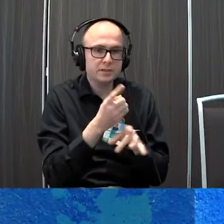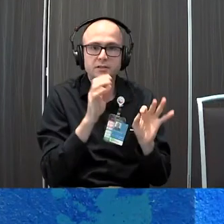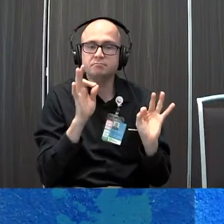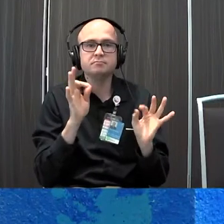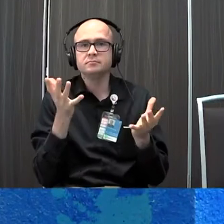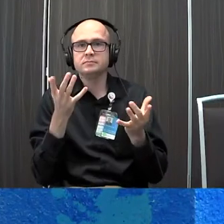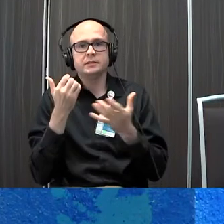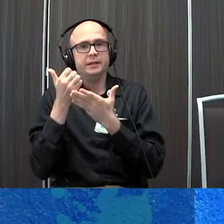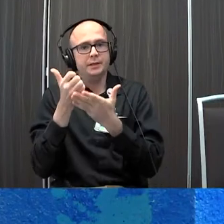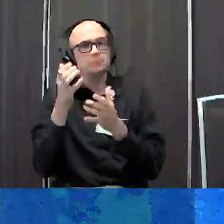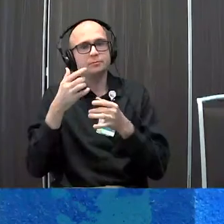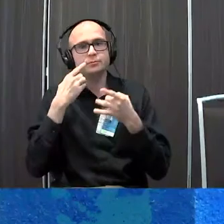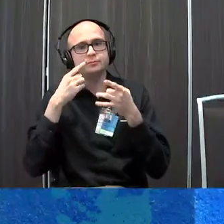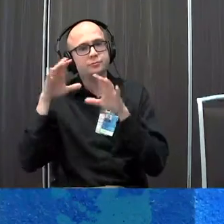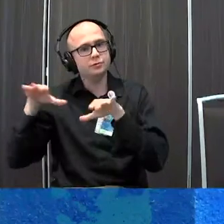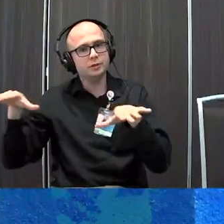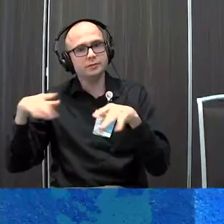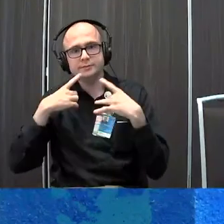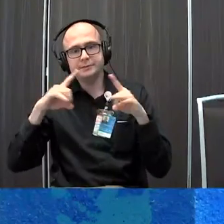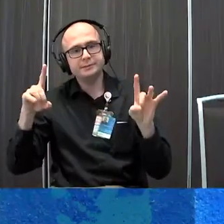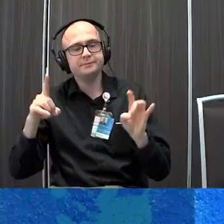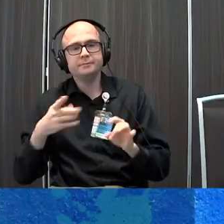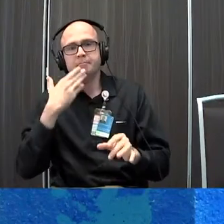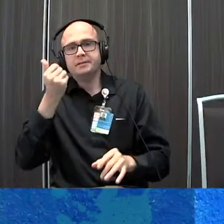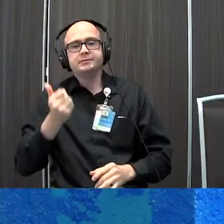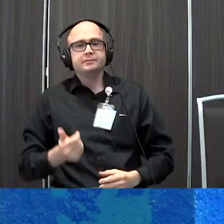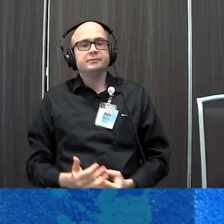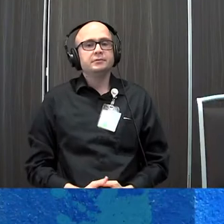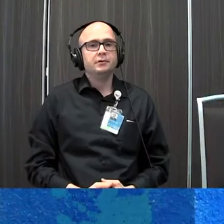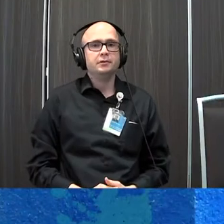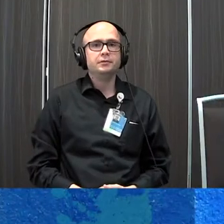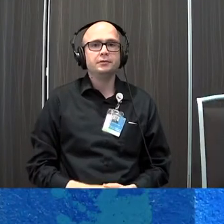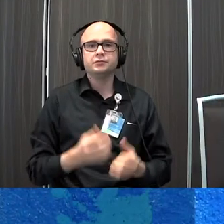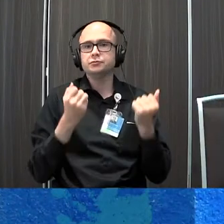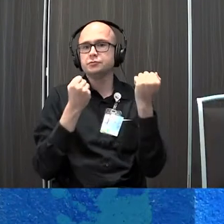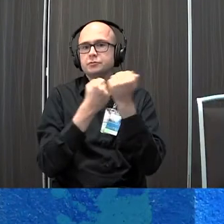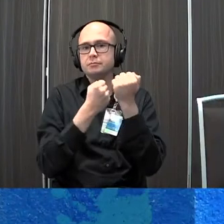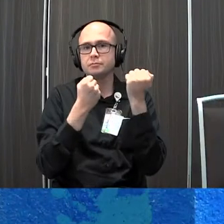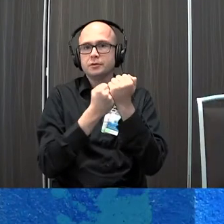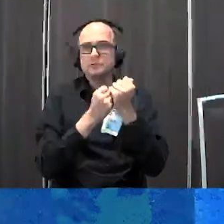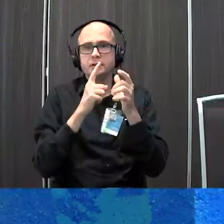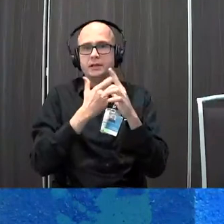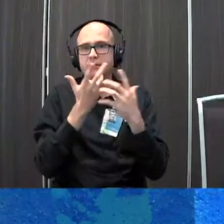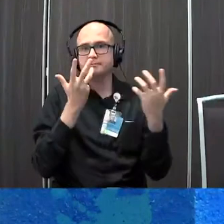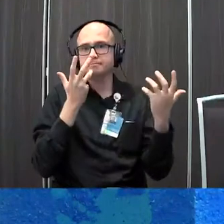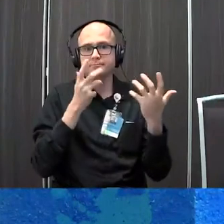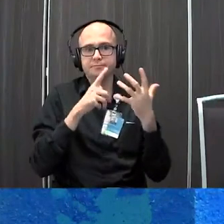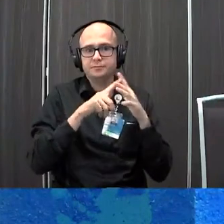going to help your child succeed best and taking those supports and implementing them